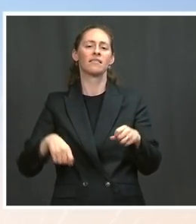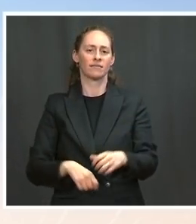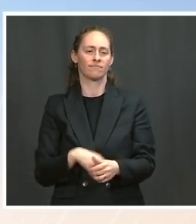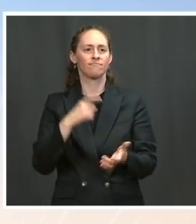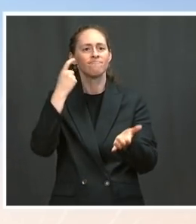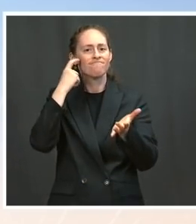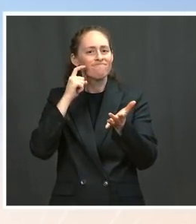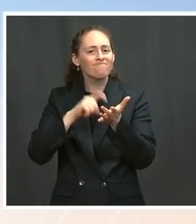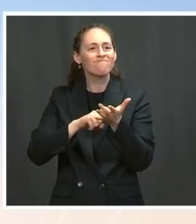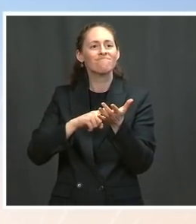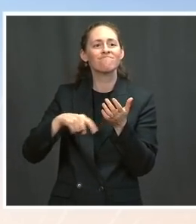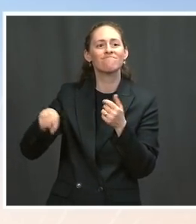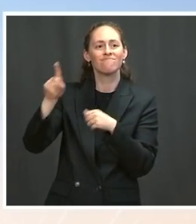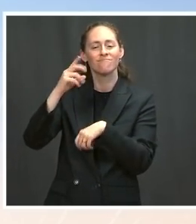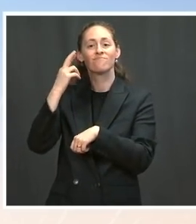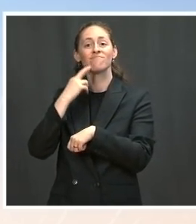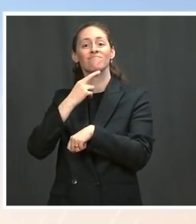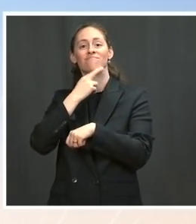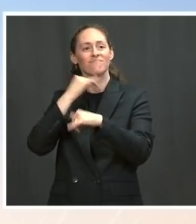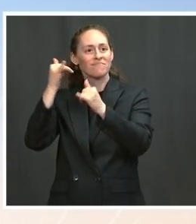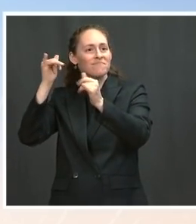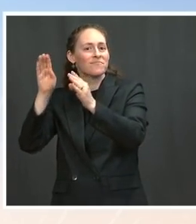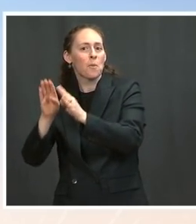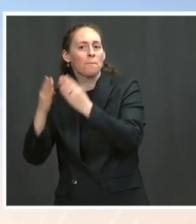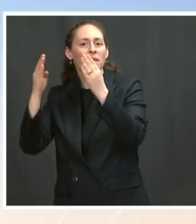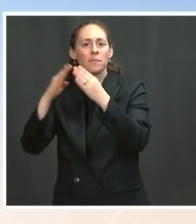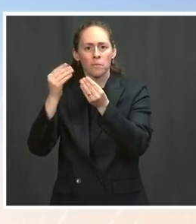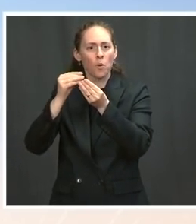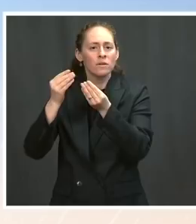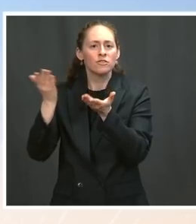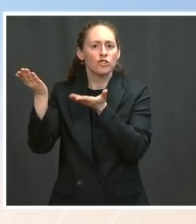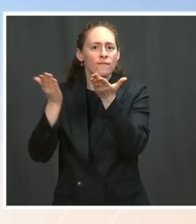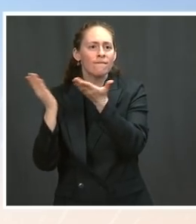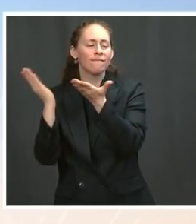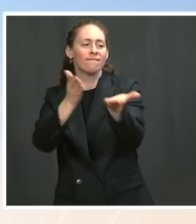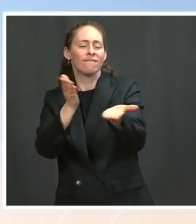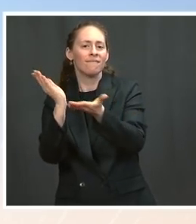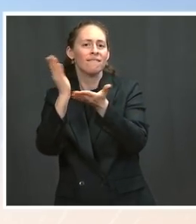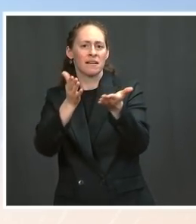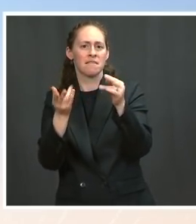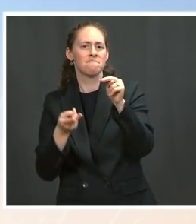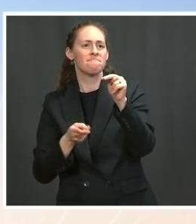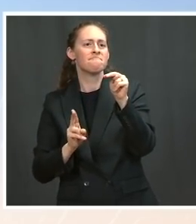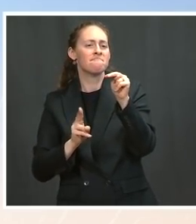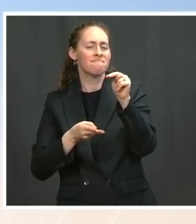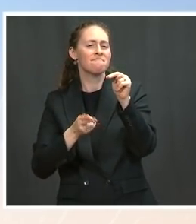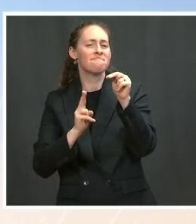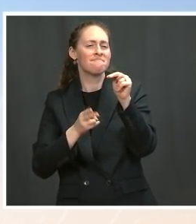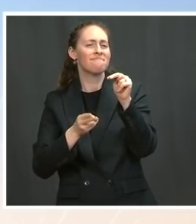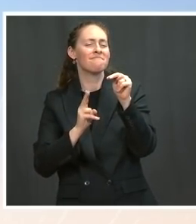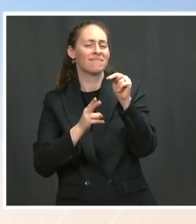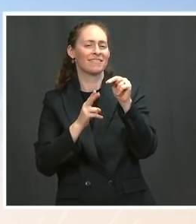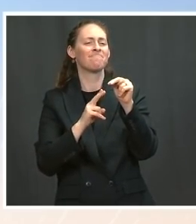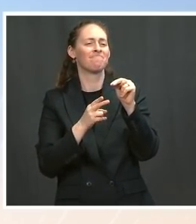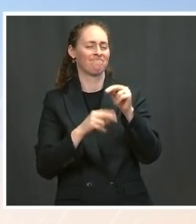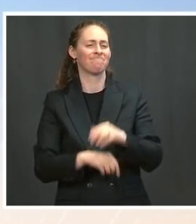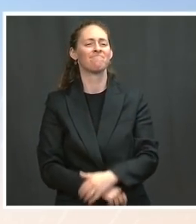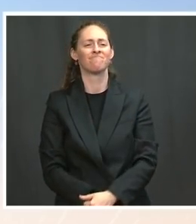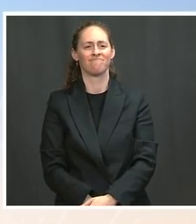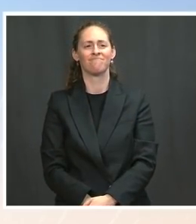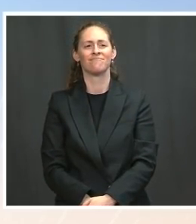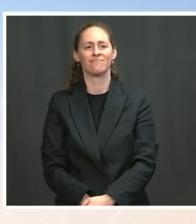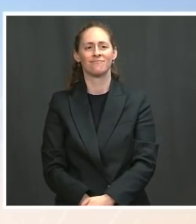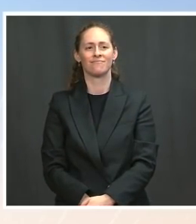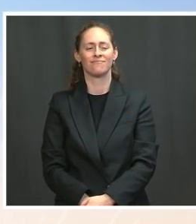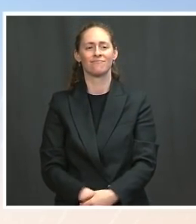levels. I think there's absolutely no question in my mind that the money that the ARP has put out there,